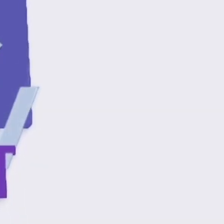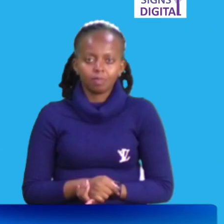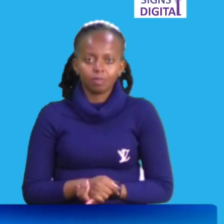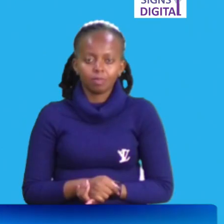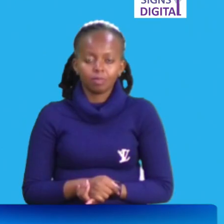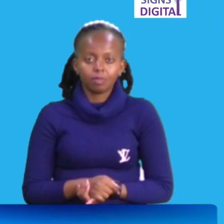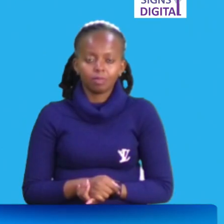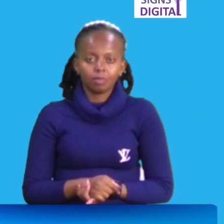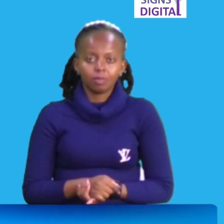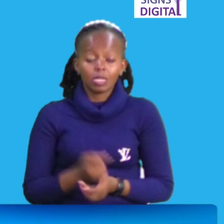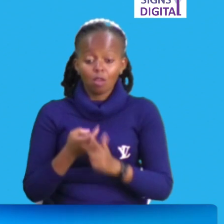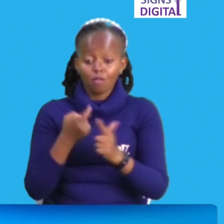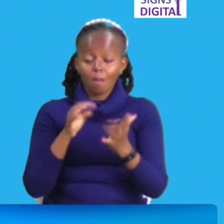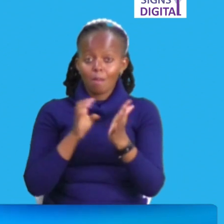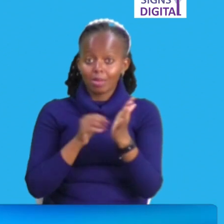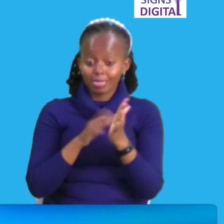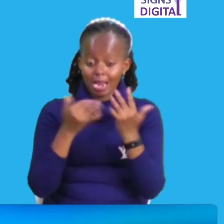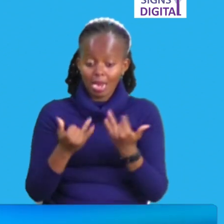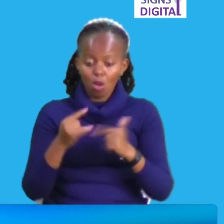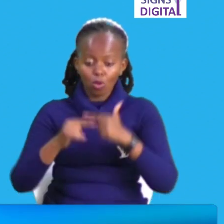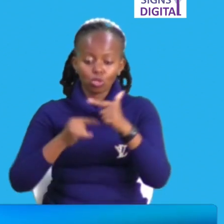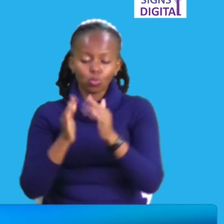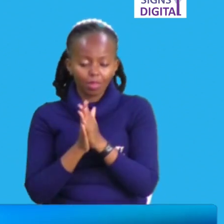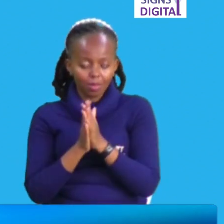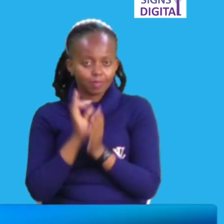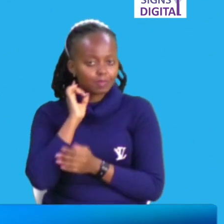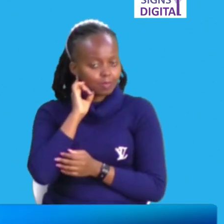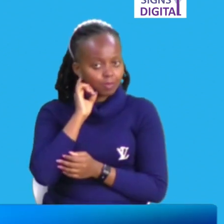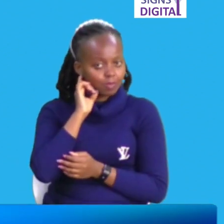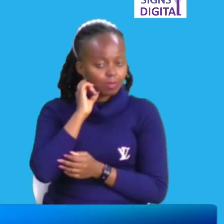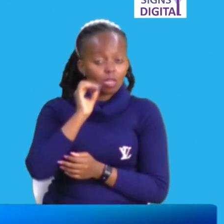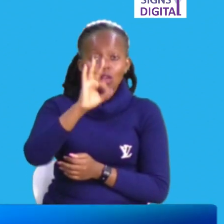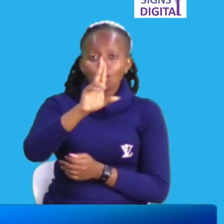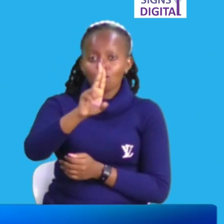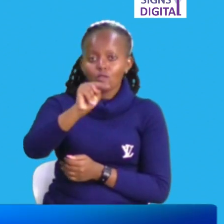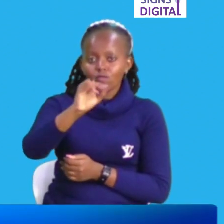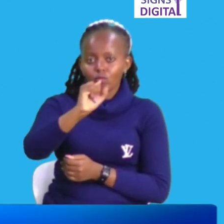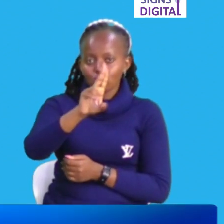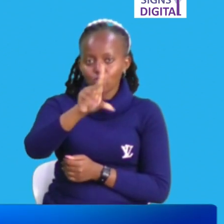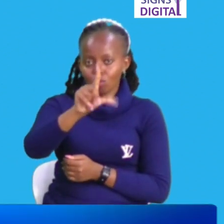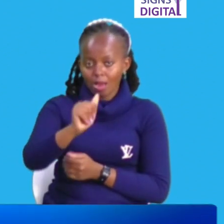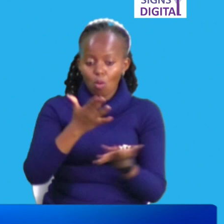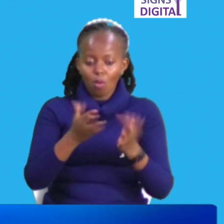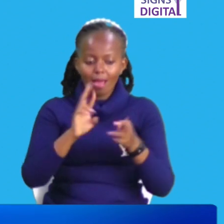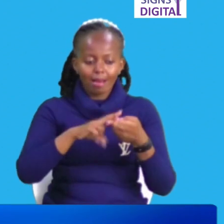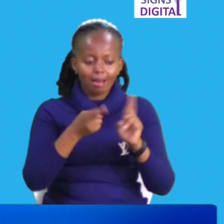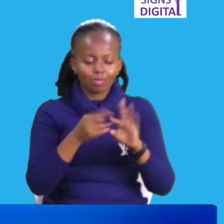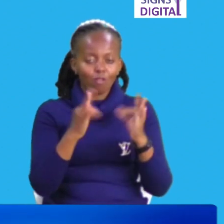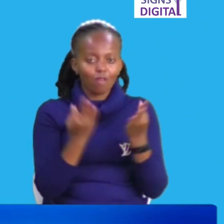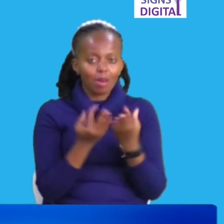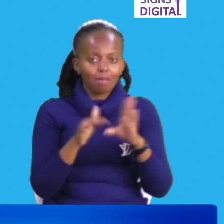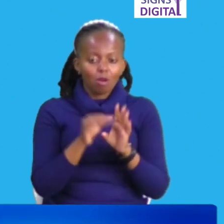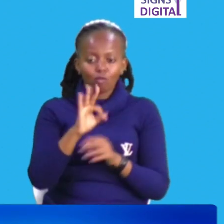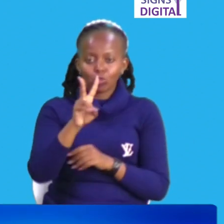From Machakos we moved to Funyula where relatives of 28 fishermen arrested